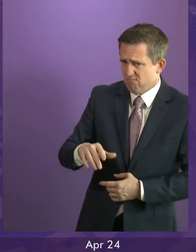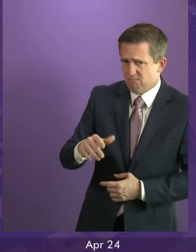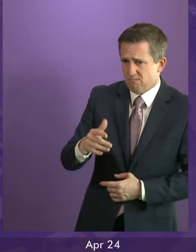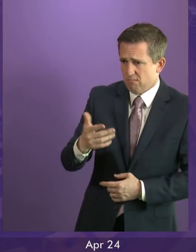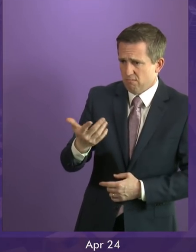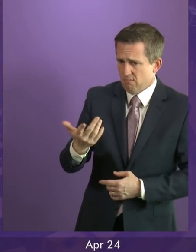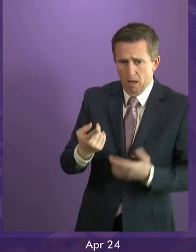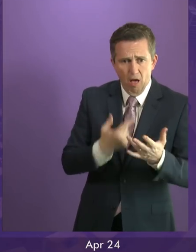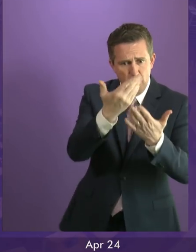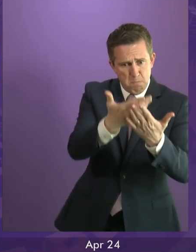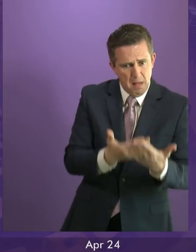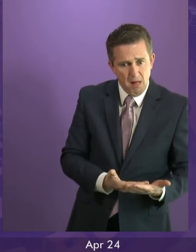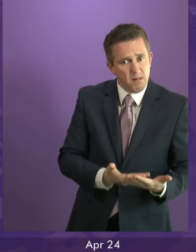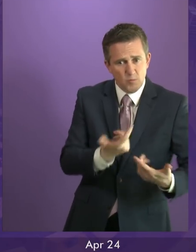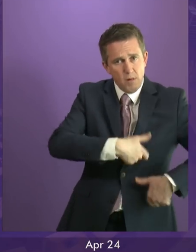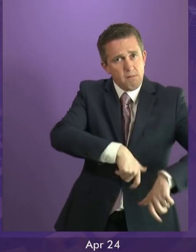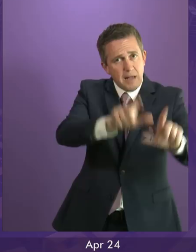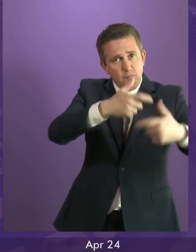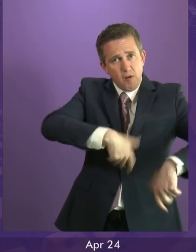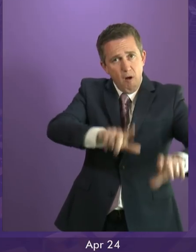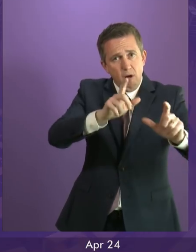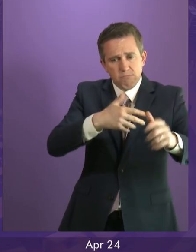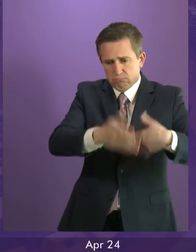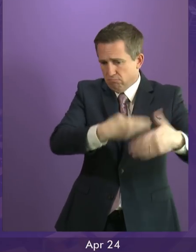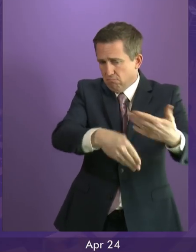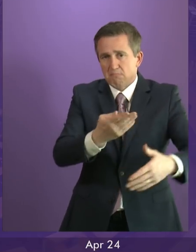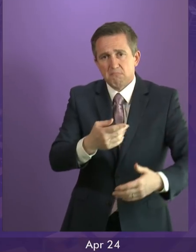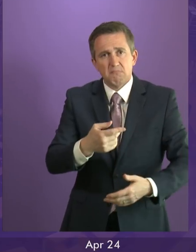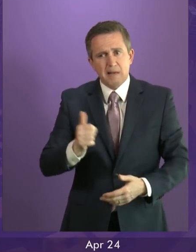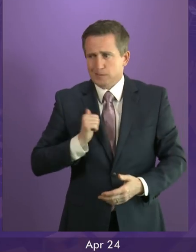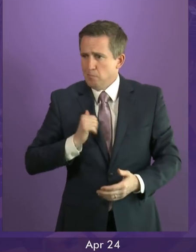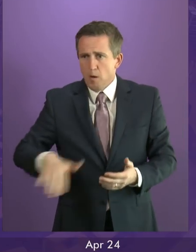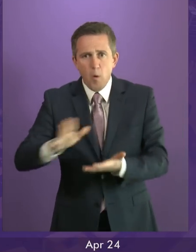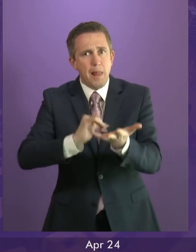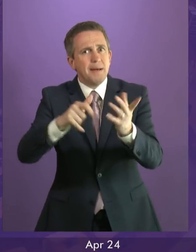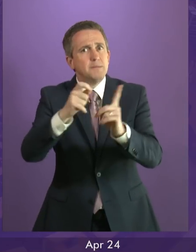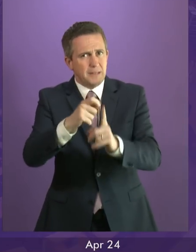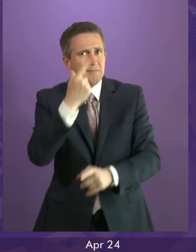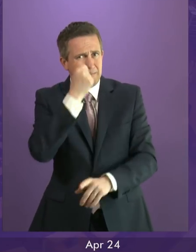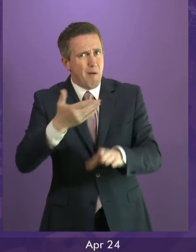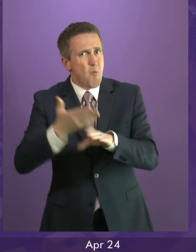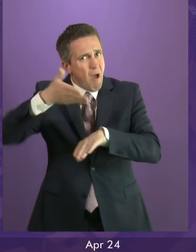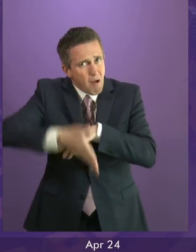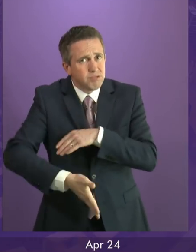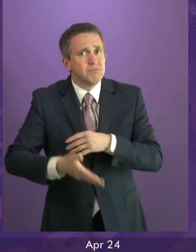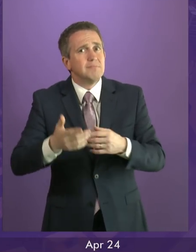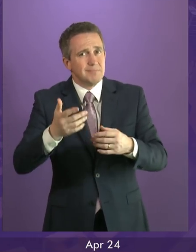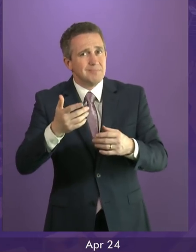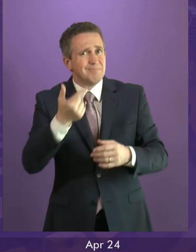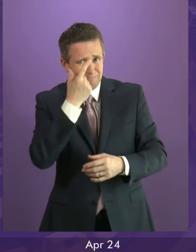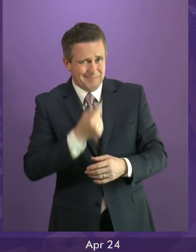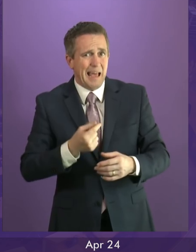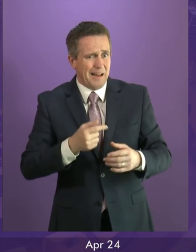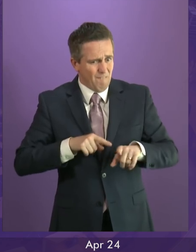on any of the other bills before the Scottish Parliament. I'm sure all MSPs across the Parliament are capable of working hard enough to deliver the